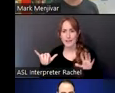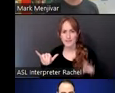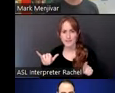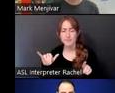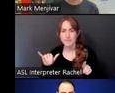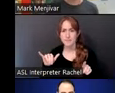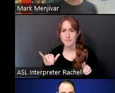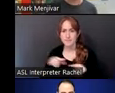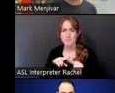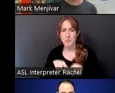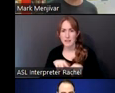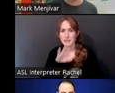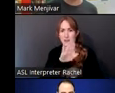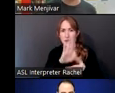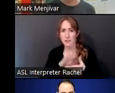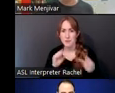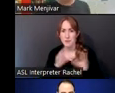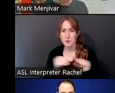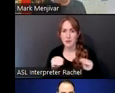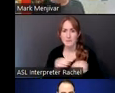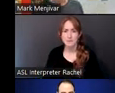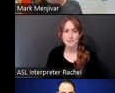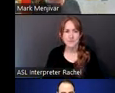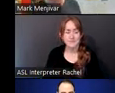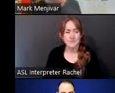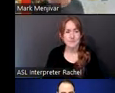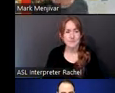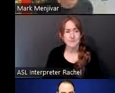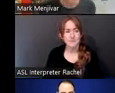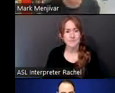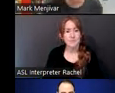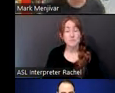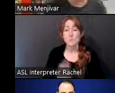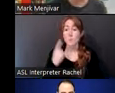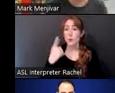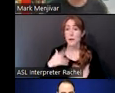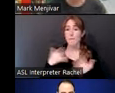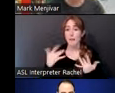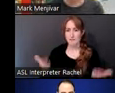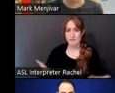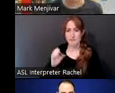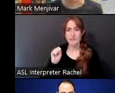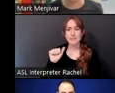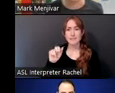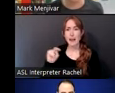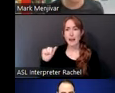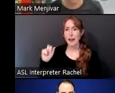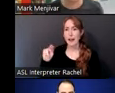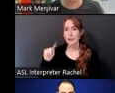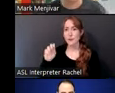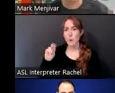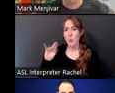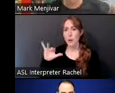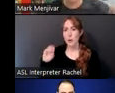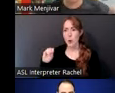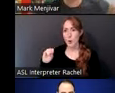so one of the design elements. One of the iterations that we did was here in San Antonio at a place called, an artist